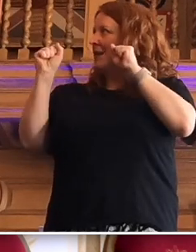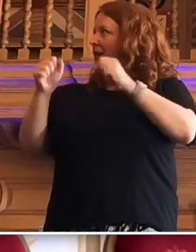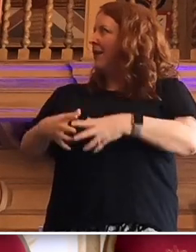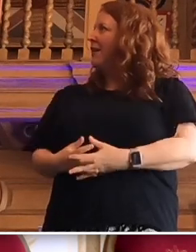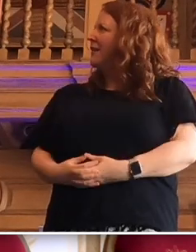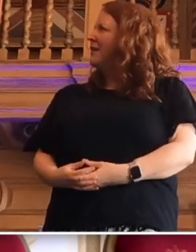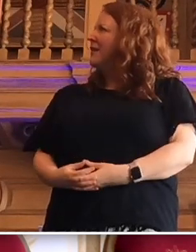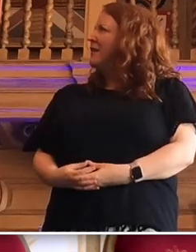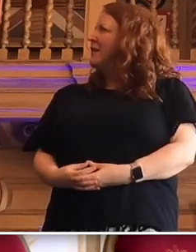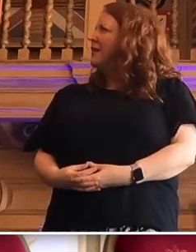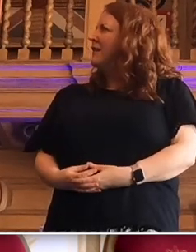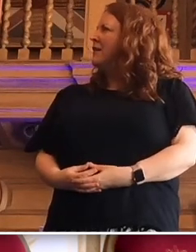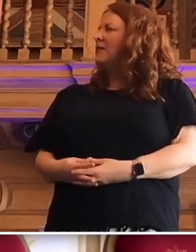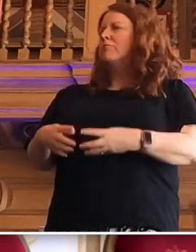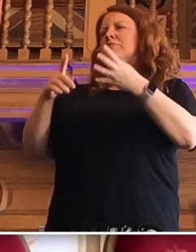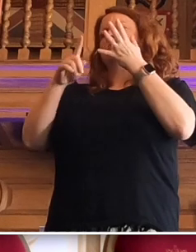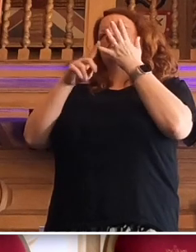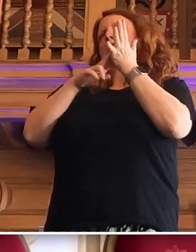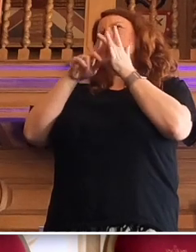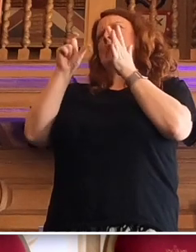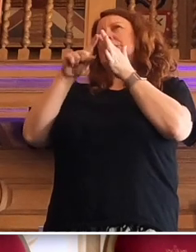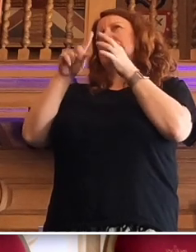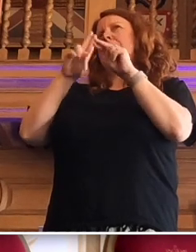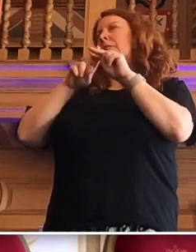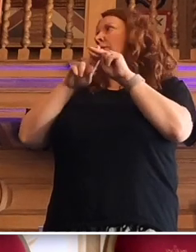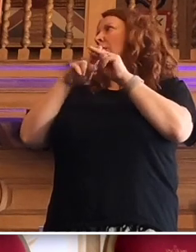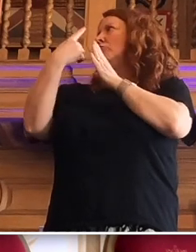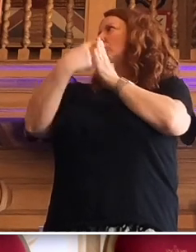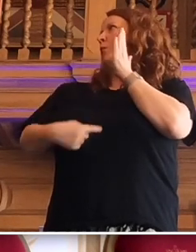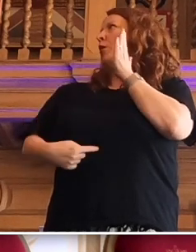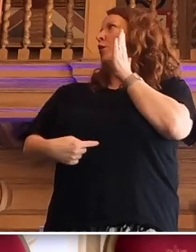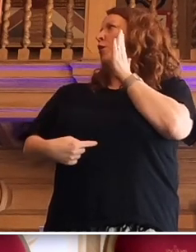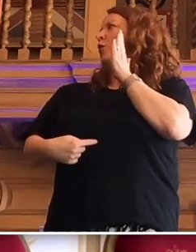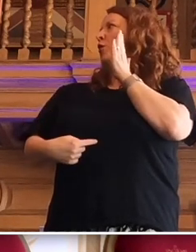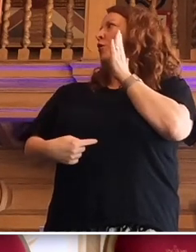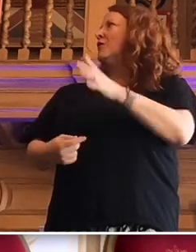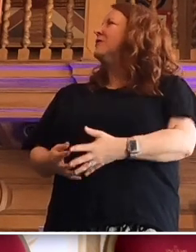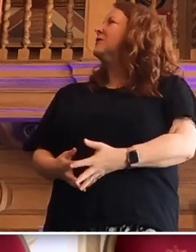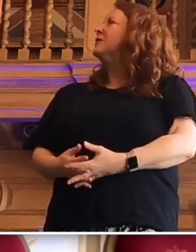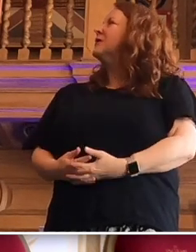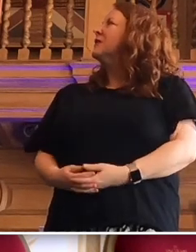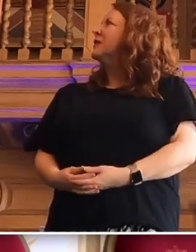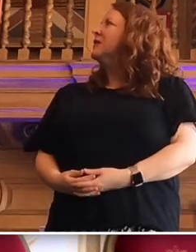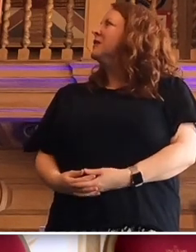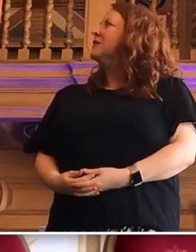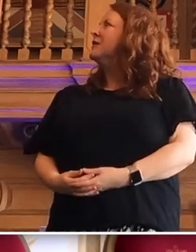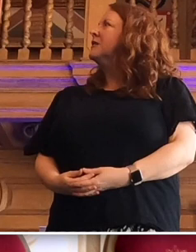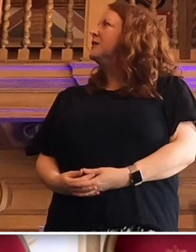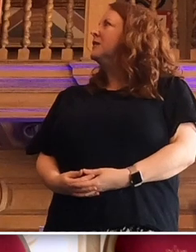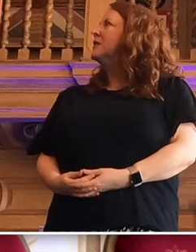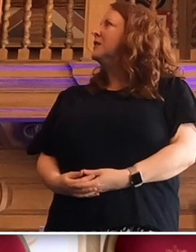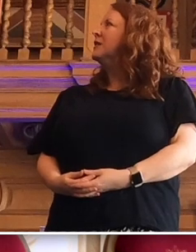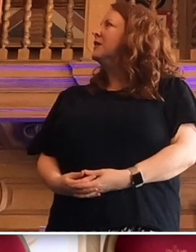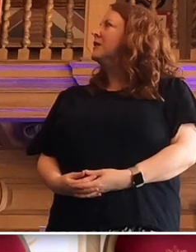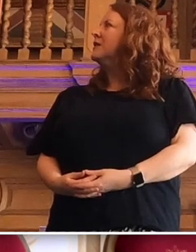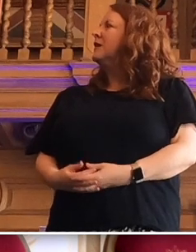From UNICEF report card 16, international data, looking at